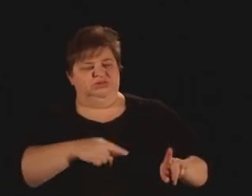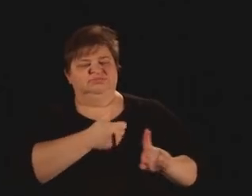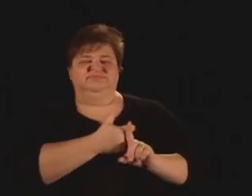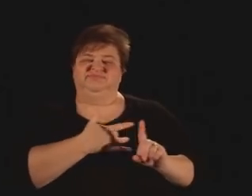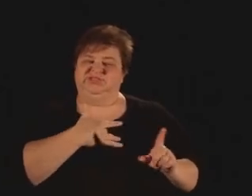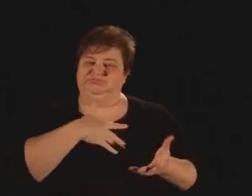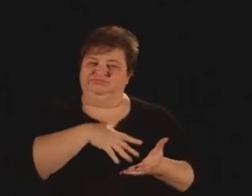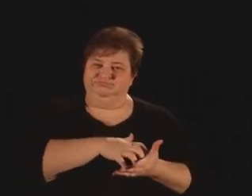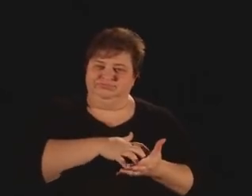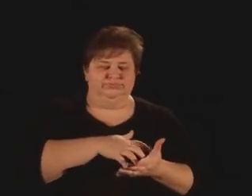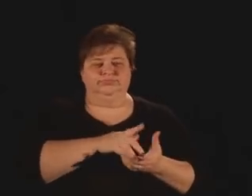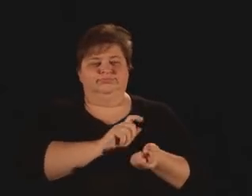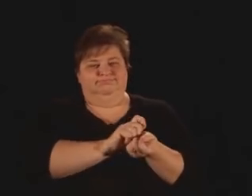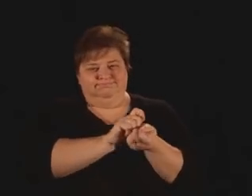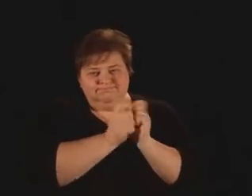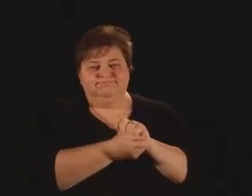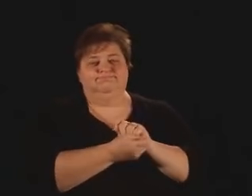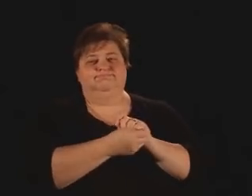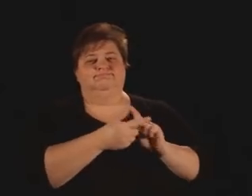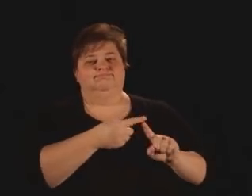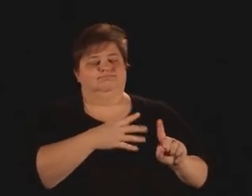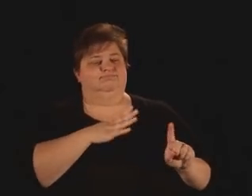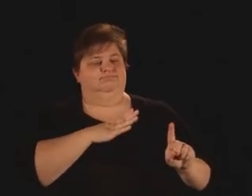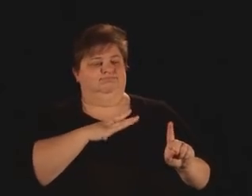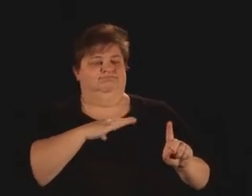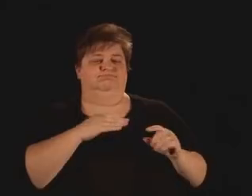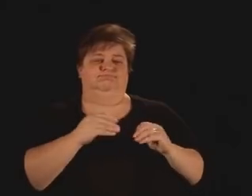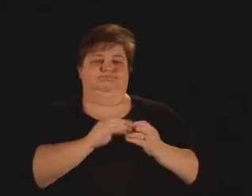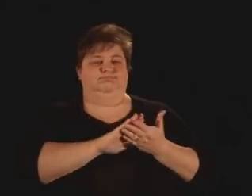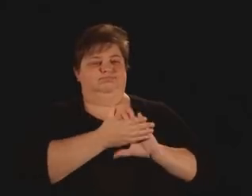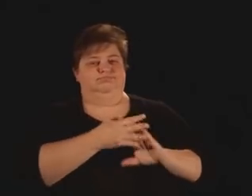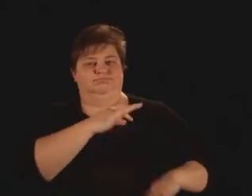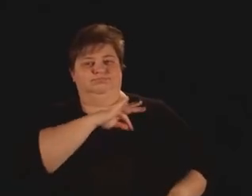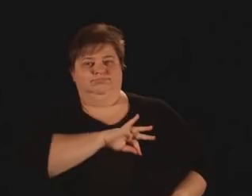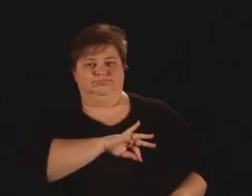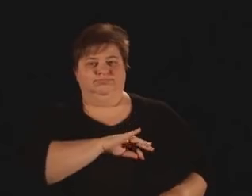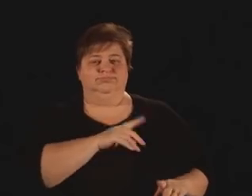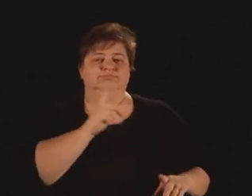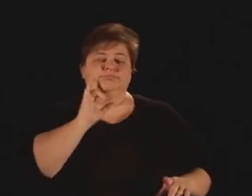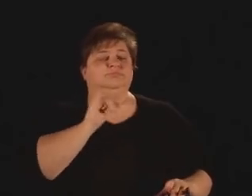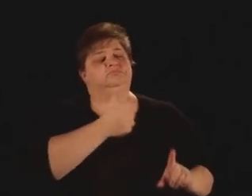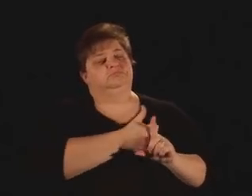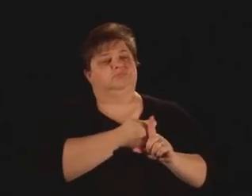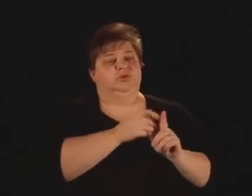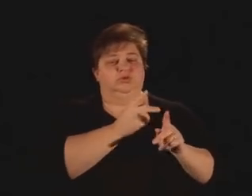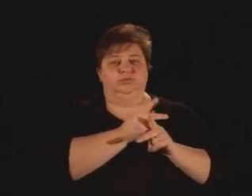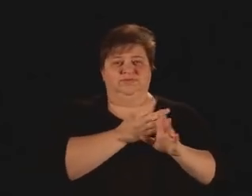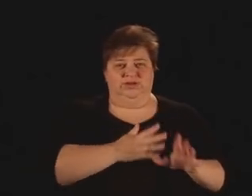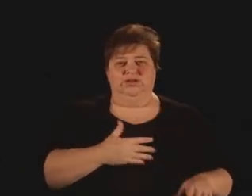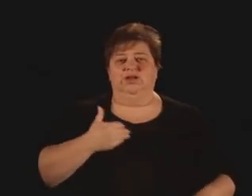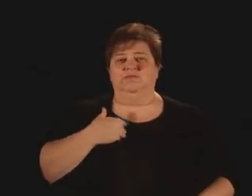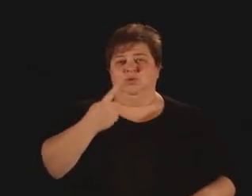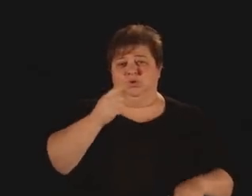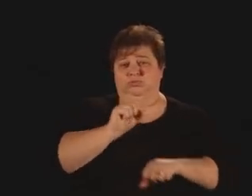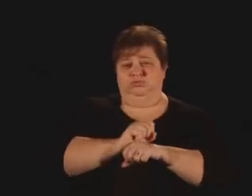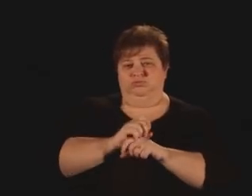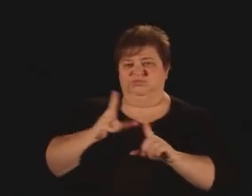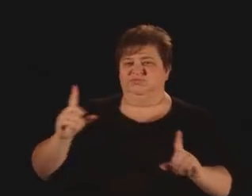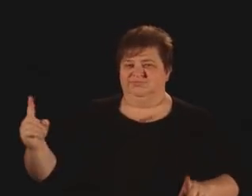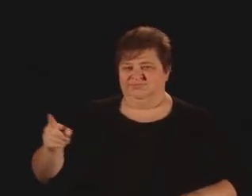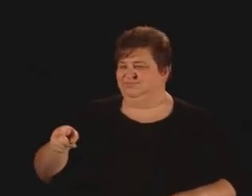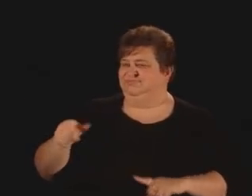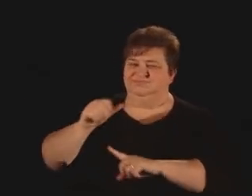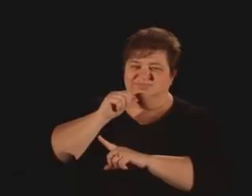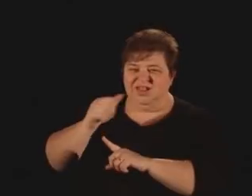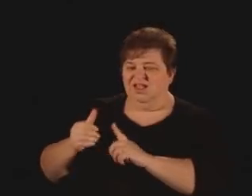So, for example, many of you serve in a supervisory capacity. Imagine that you have an employee who doesn't think she learns the protocols very